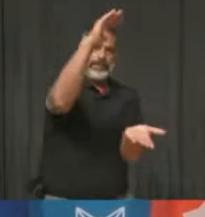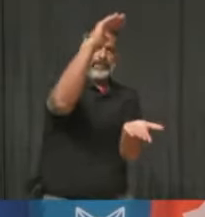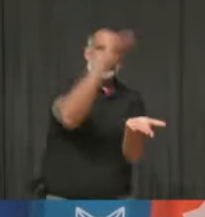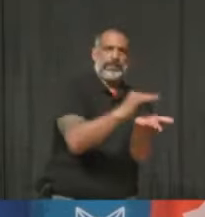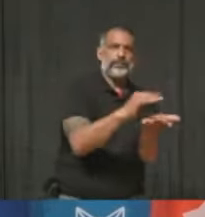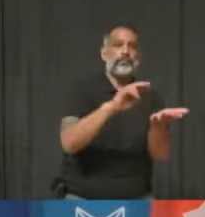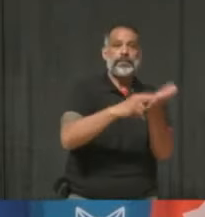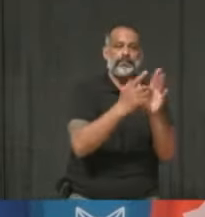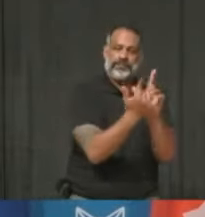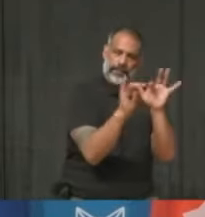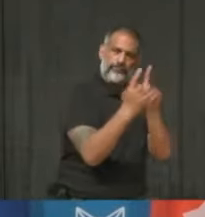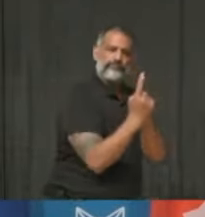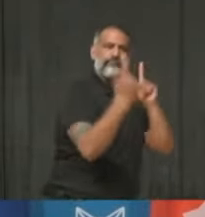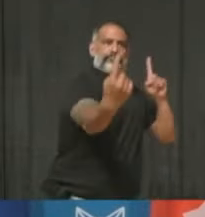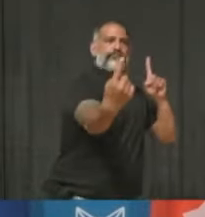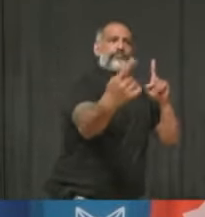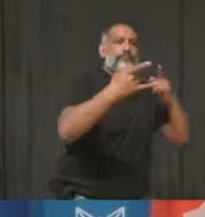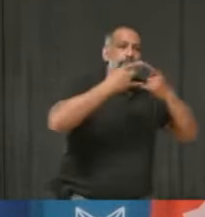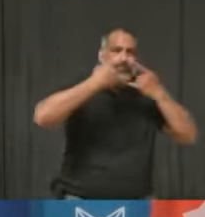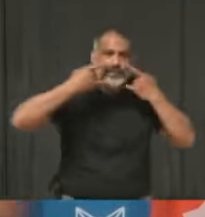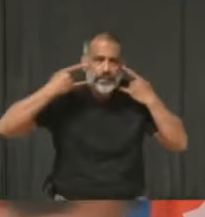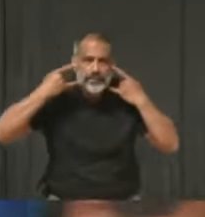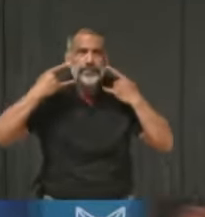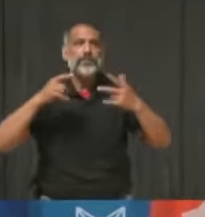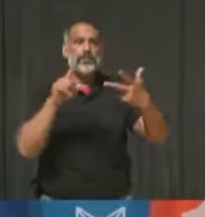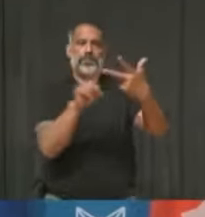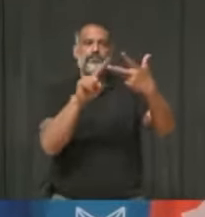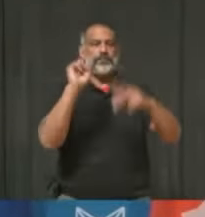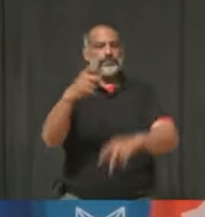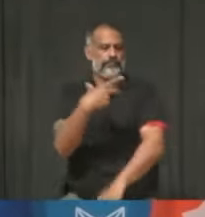vaccinated at your first available opportunity. Thanks for the question.